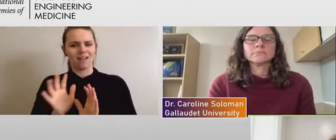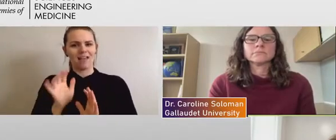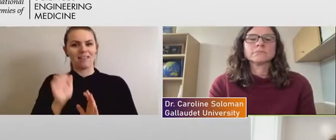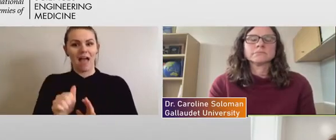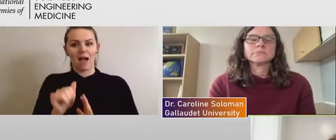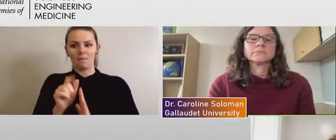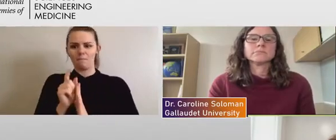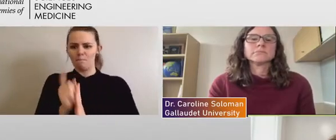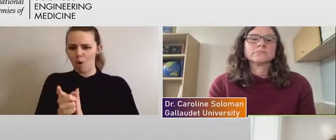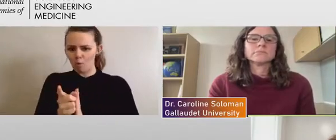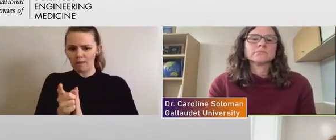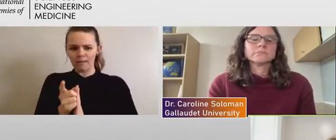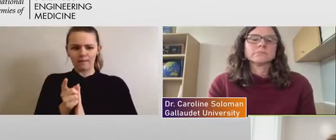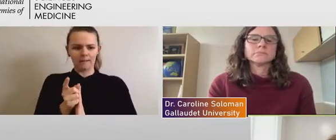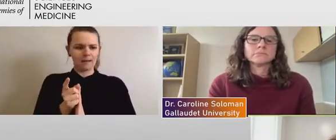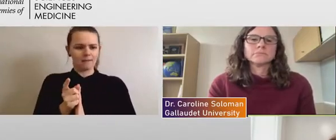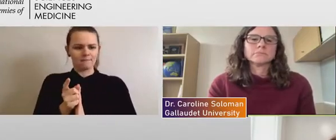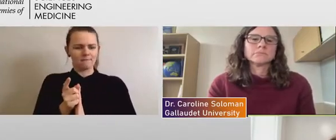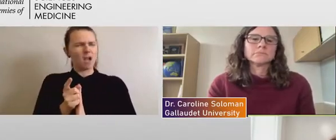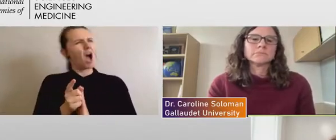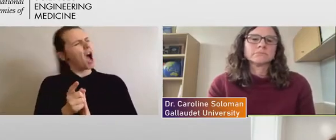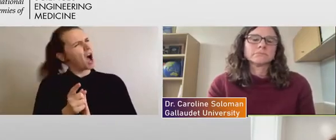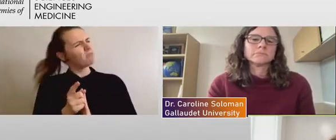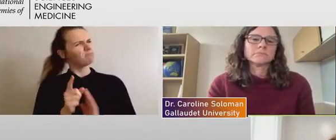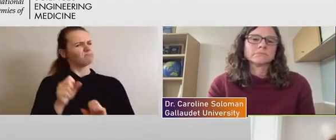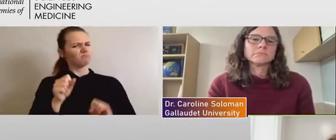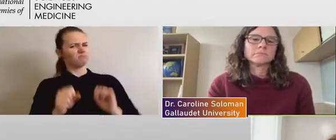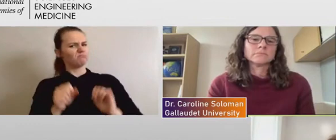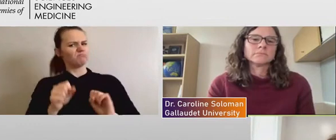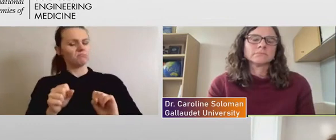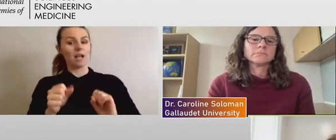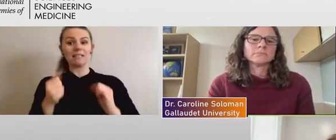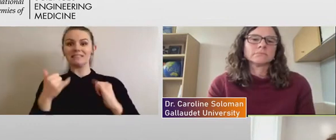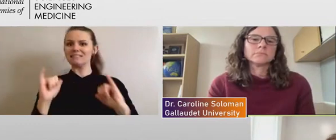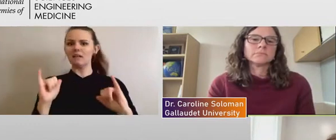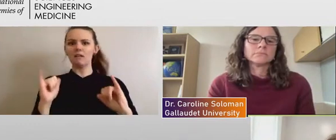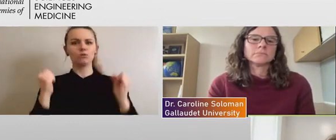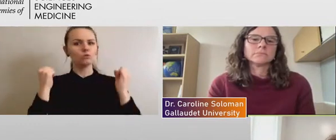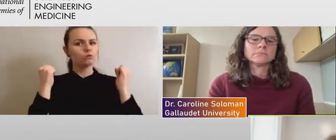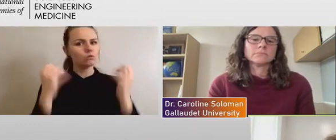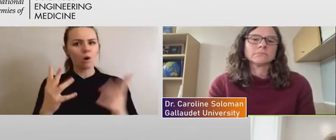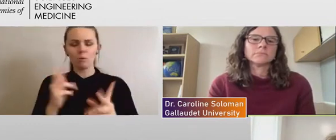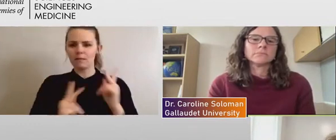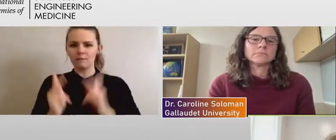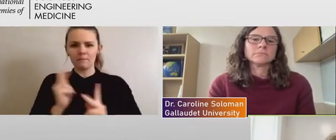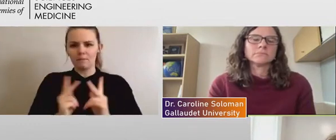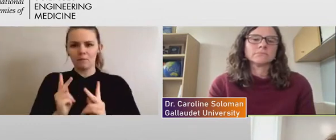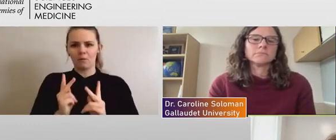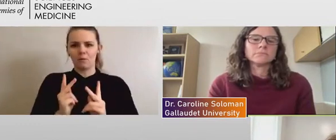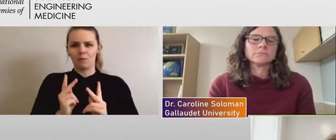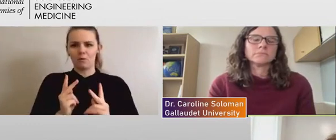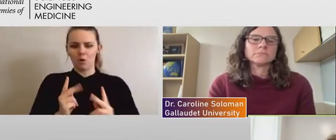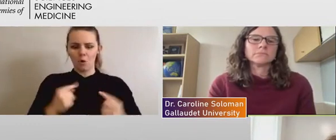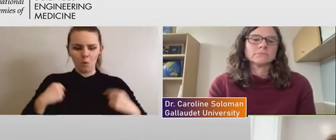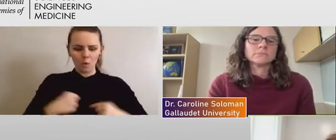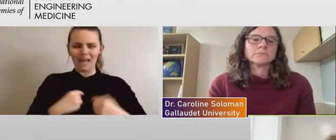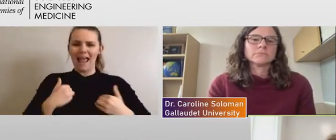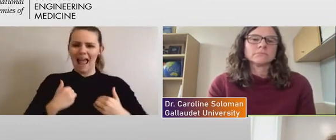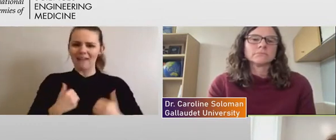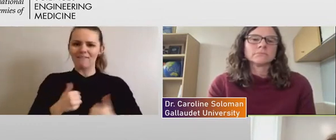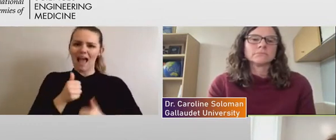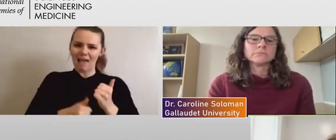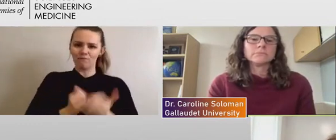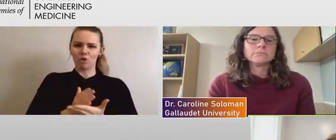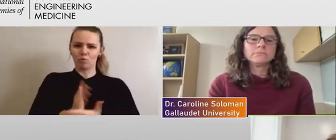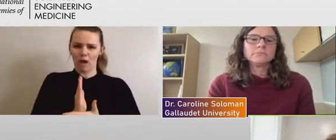uncertainty by still so many that we have every right to be here and we can